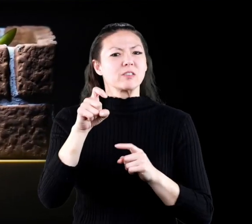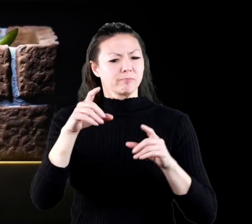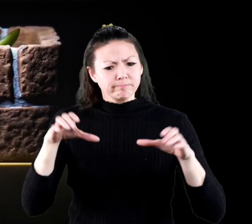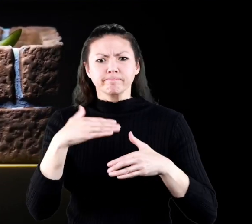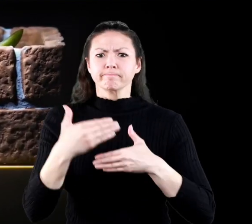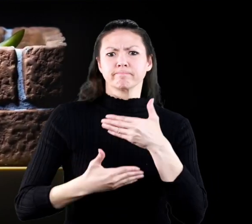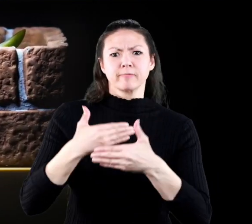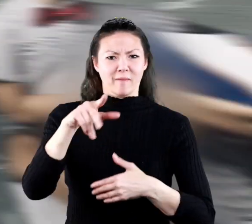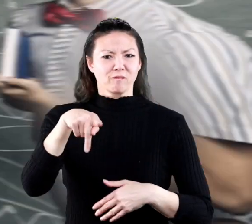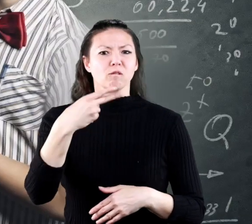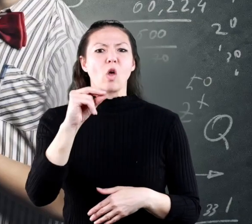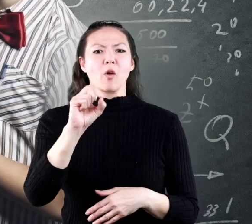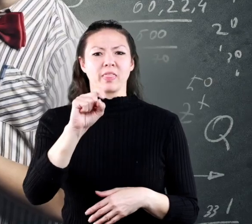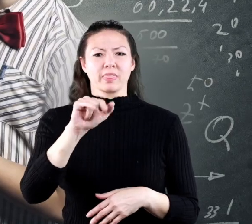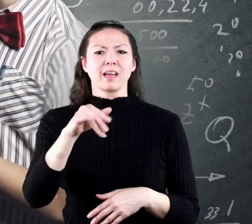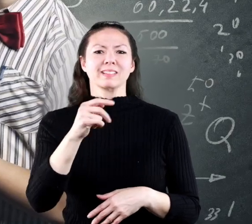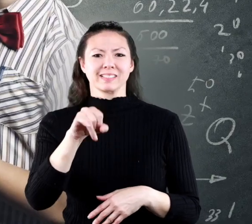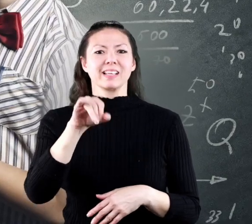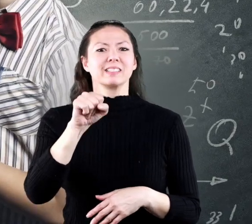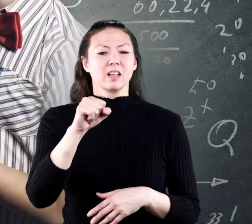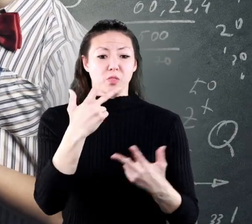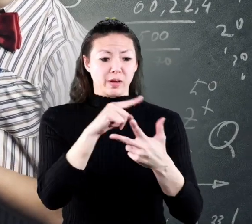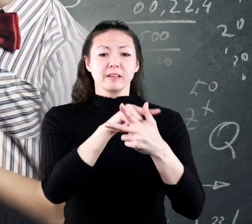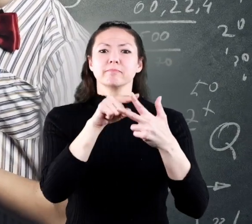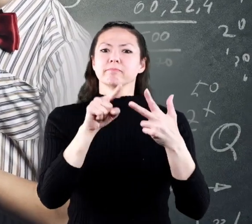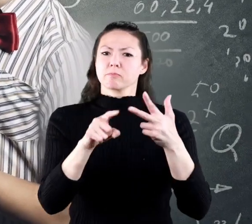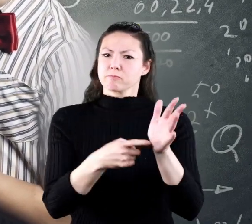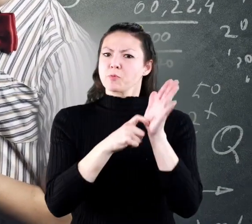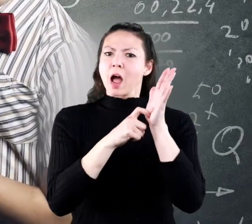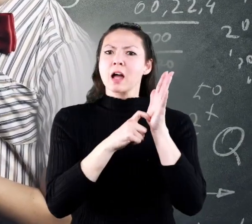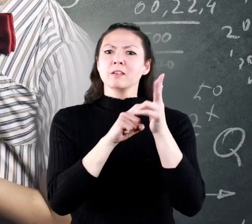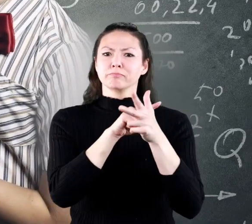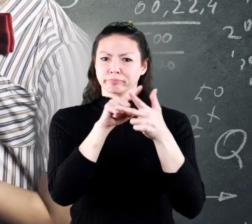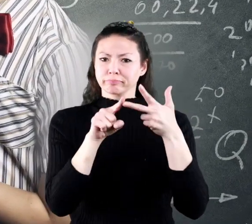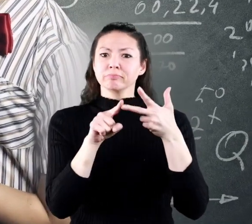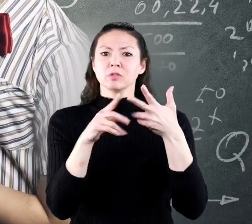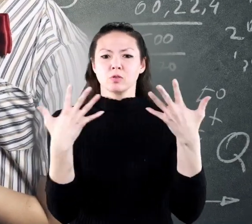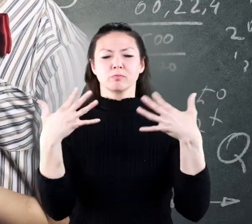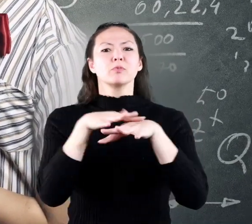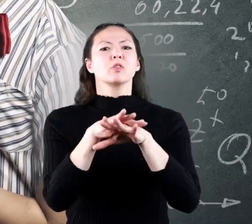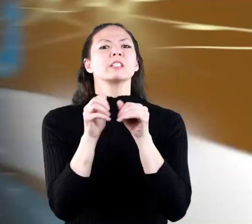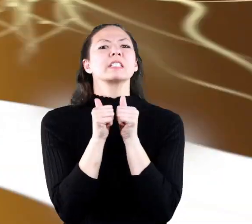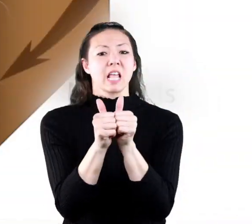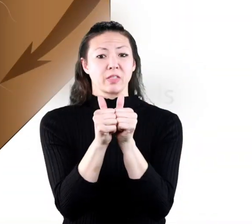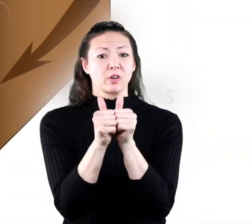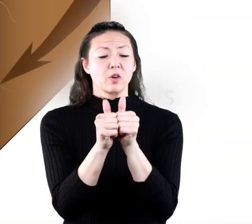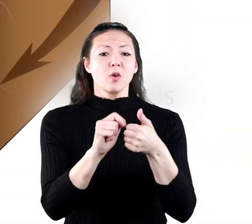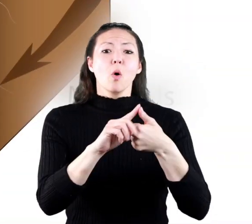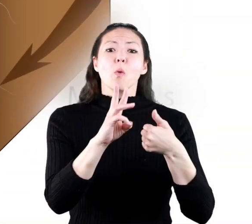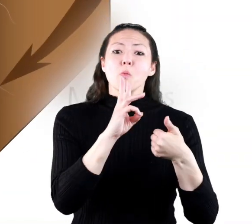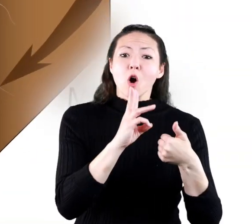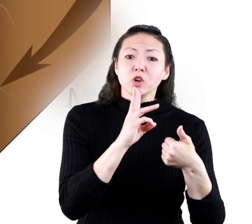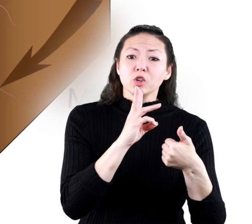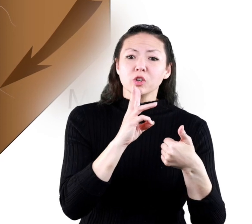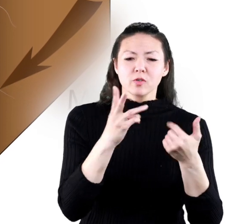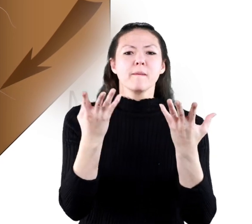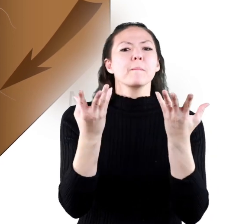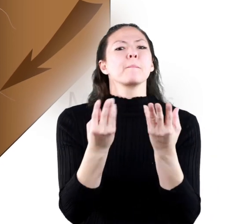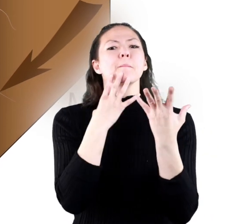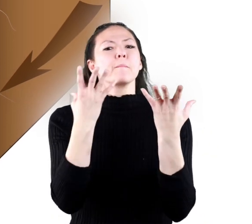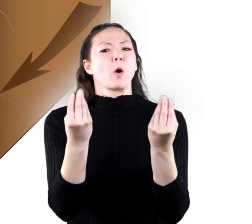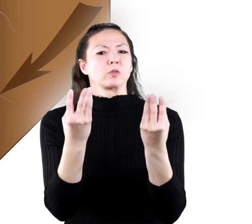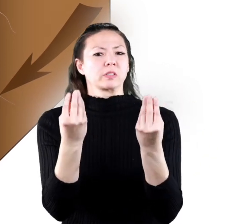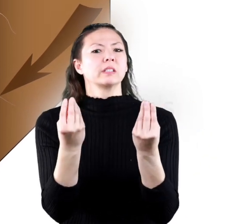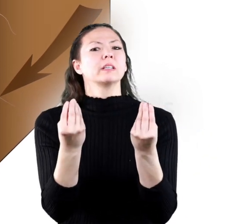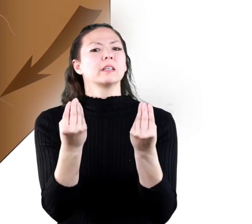photosynthesis now that you know the three things necessary let's see how they all work together water in the form of